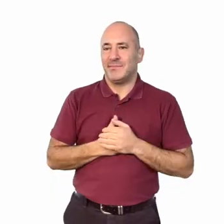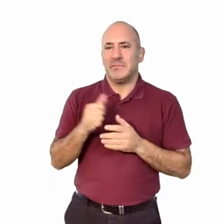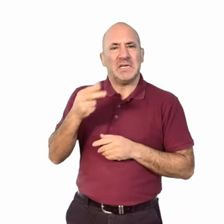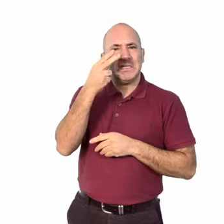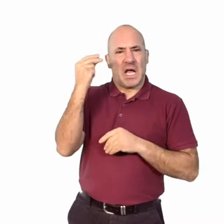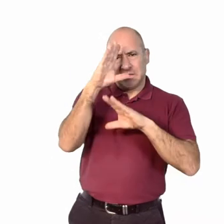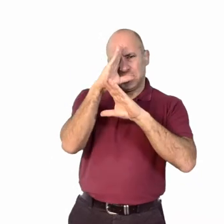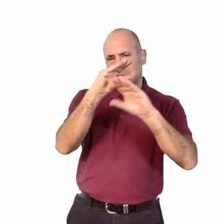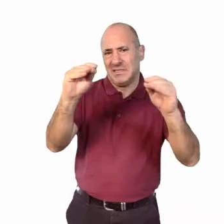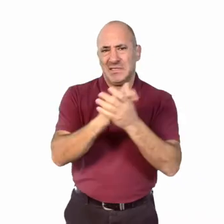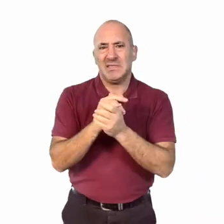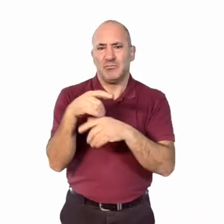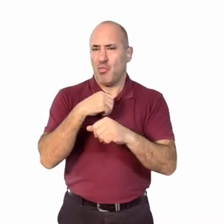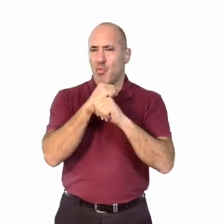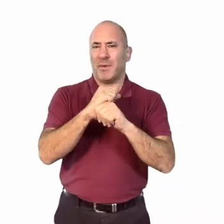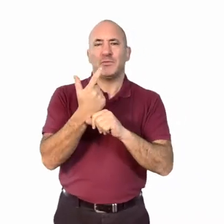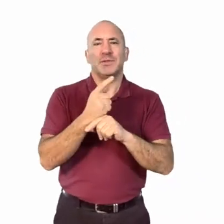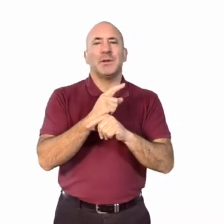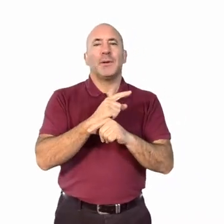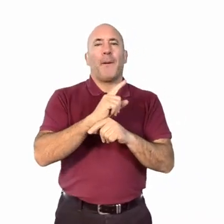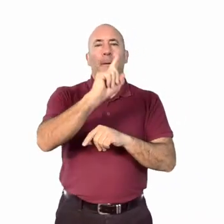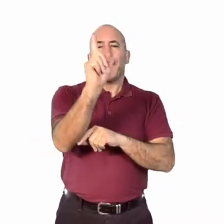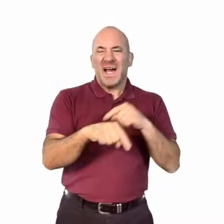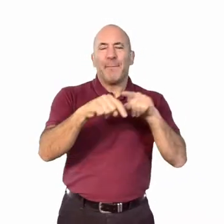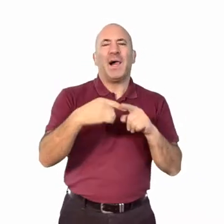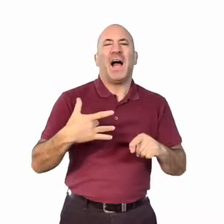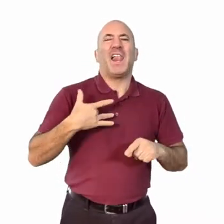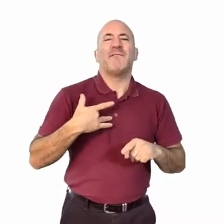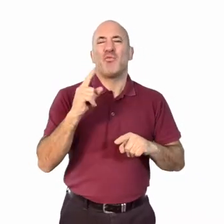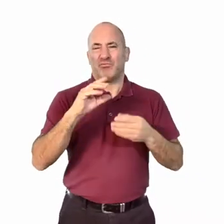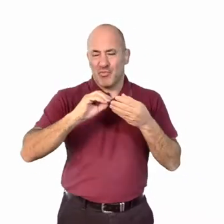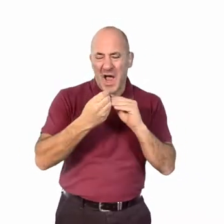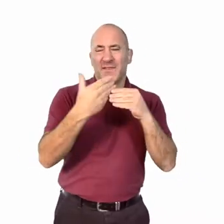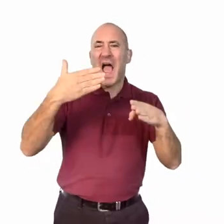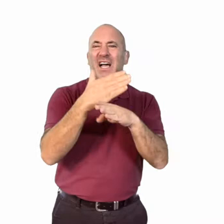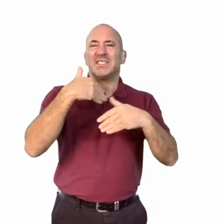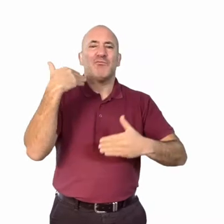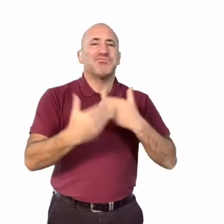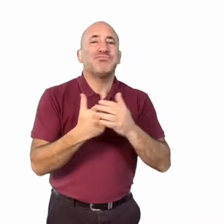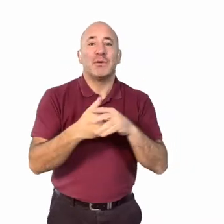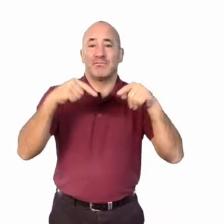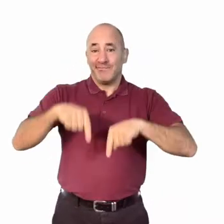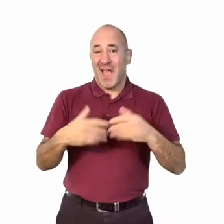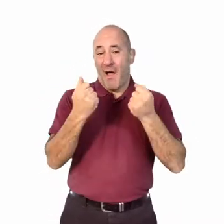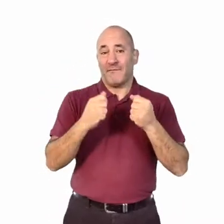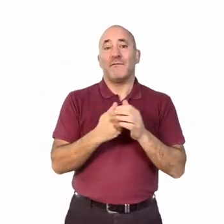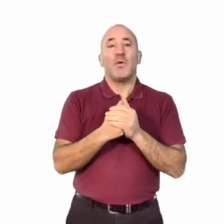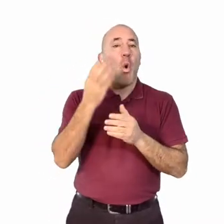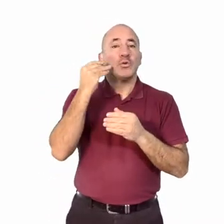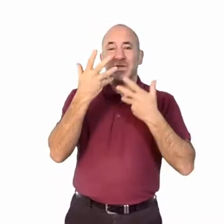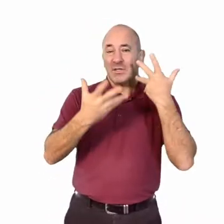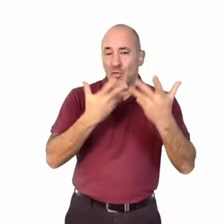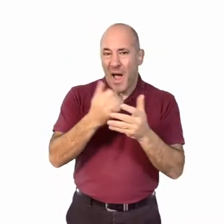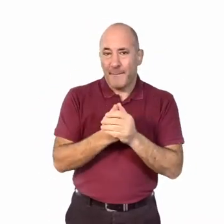Sense are committed to people living creative and active lives. So this session is auto-described, captioned and